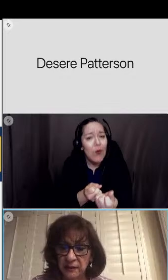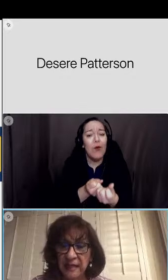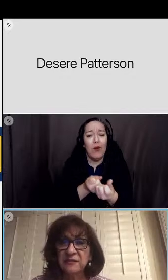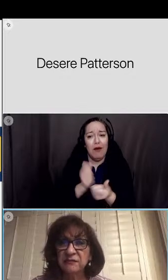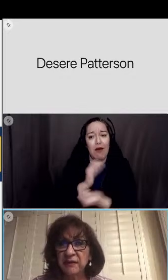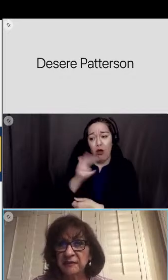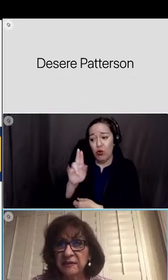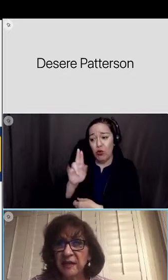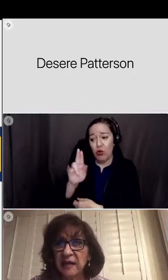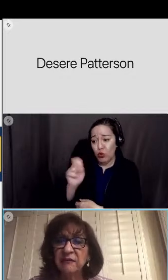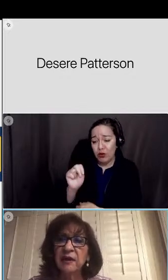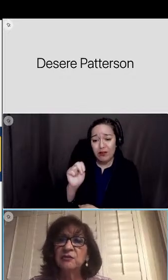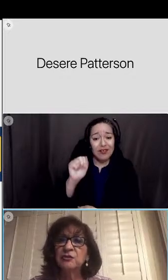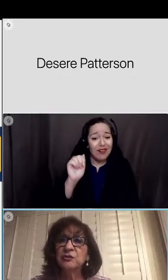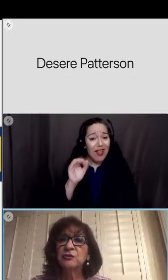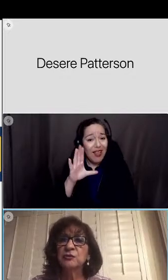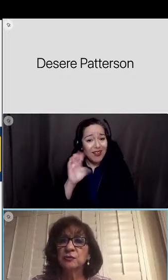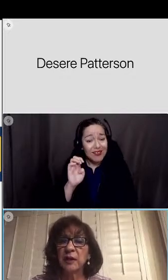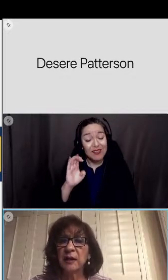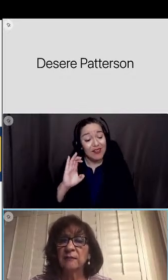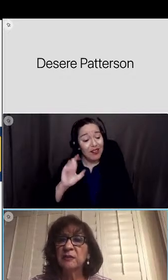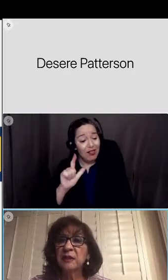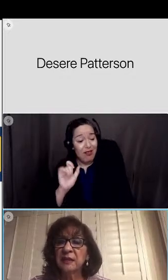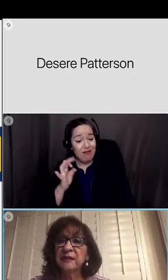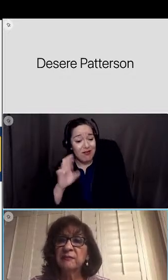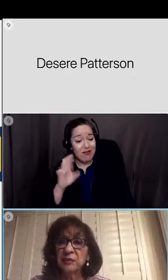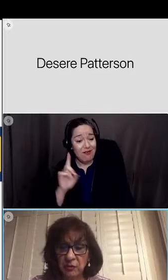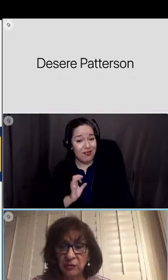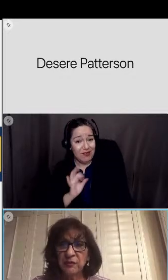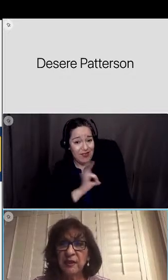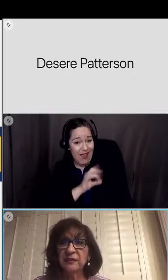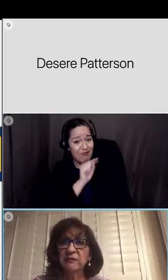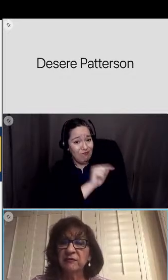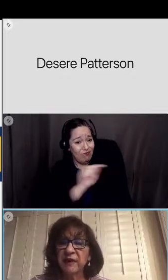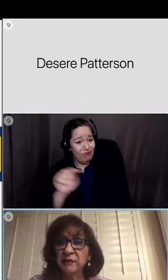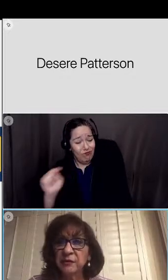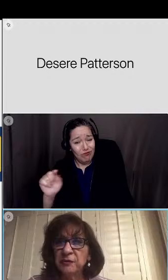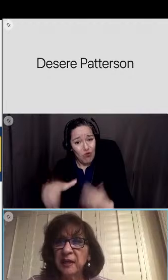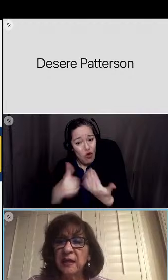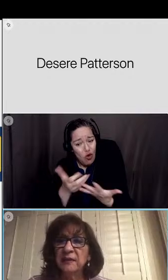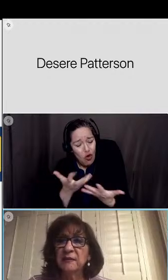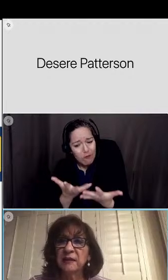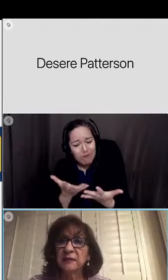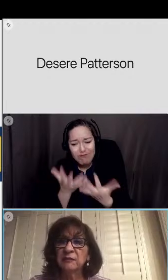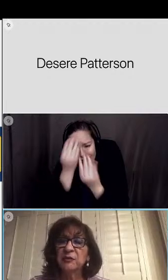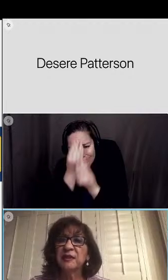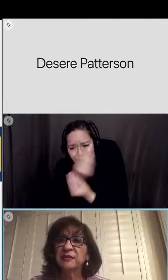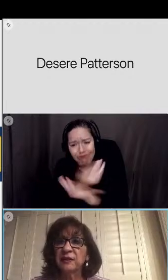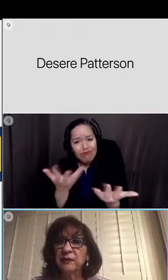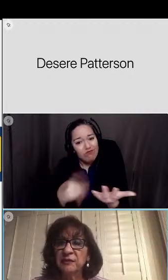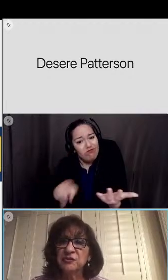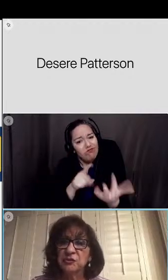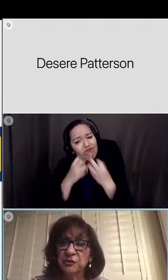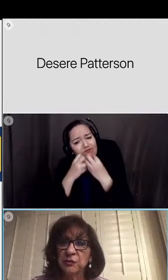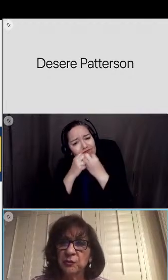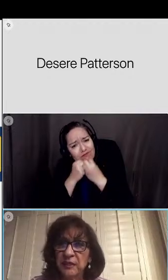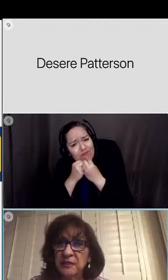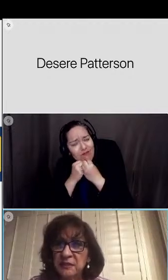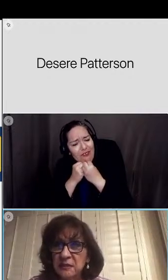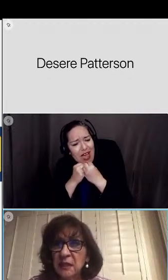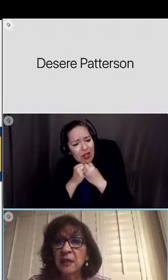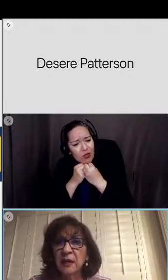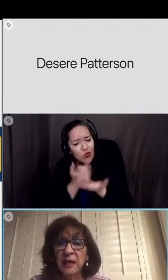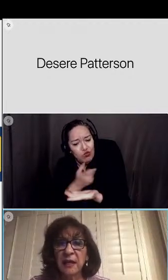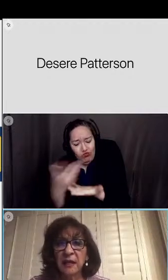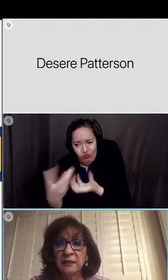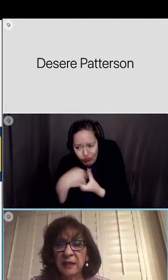and and our classified staff to um let them know that they're valued and let them know that they're on this journey